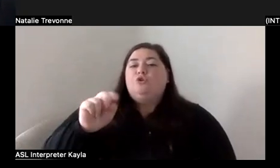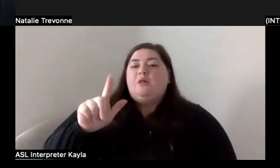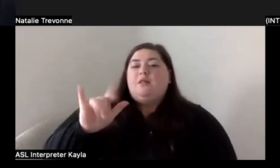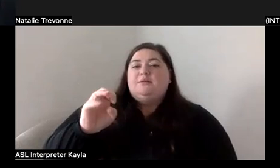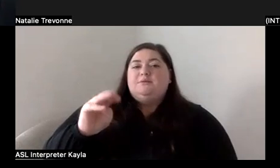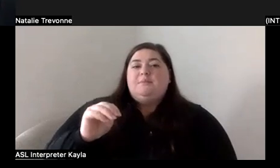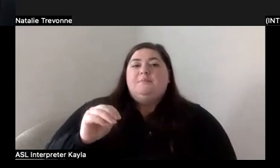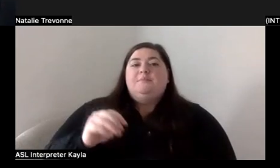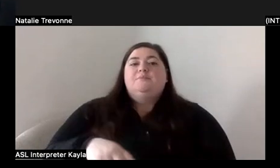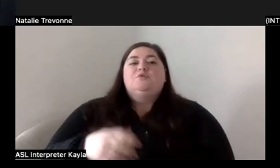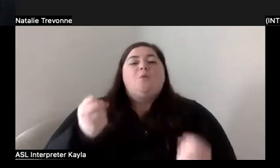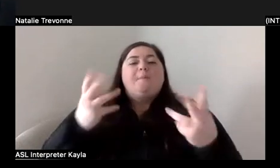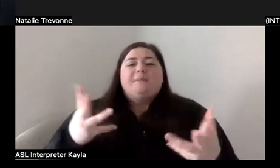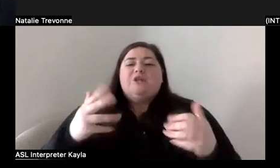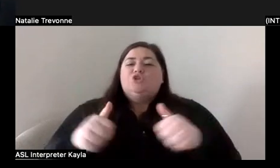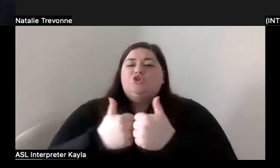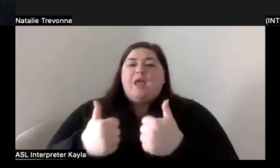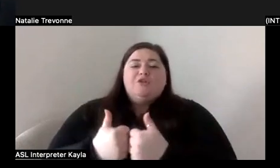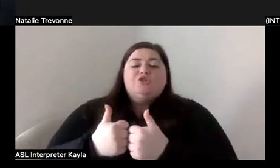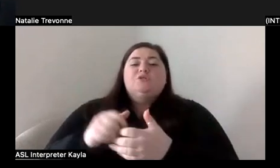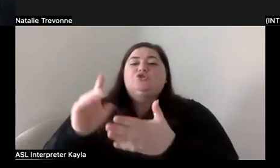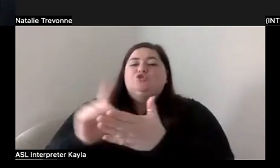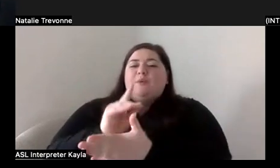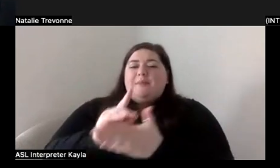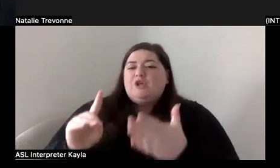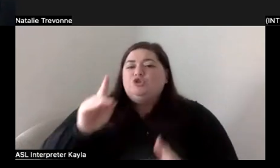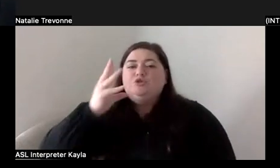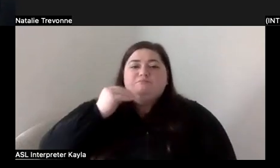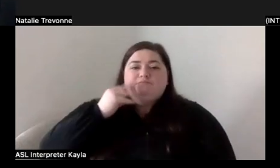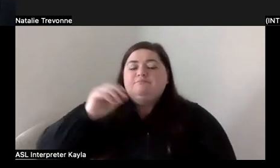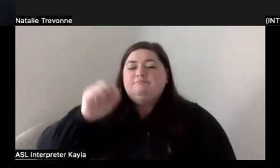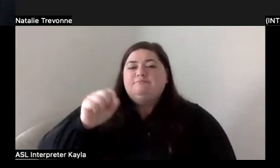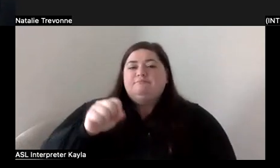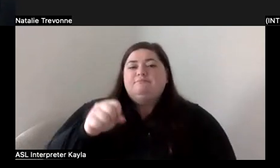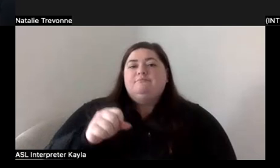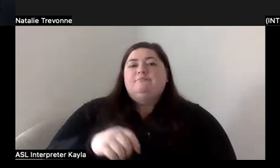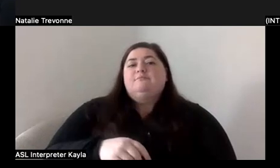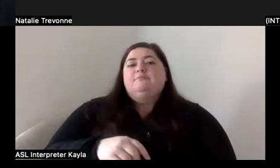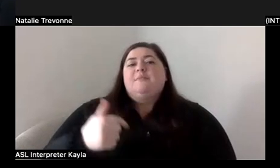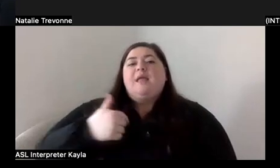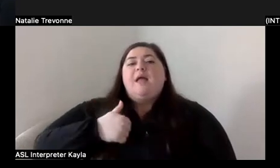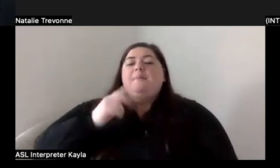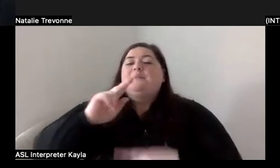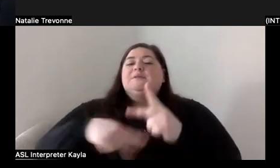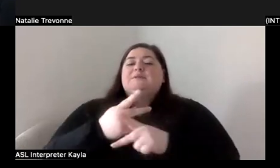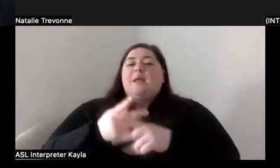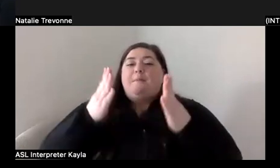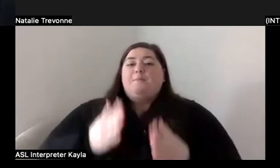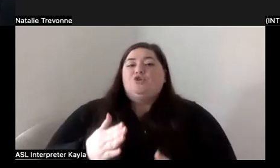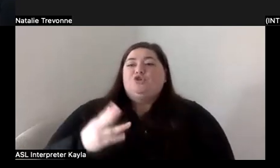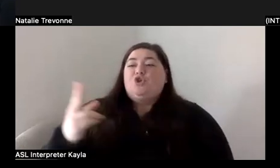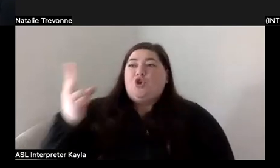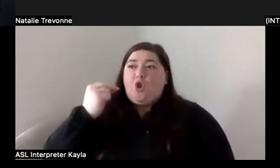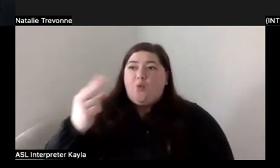of course, like challenges and discrimination. But, you know, other type of person, the more you tell me no,